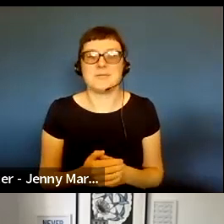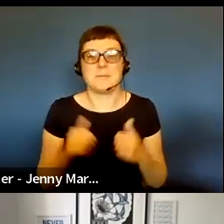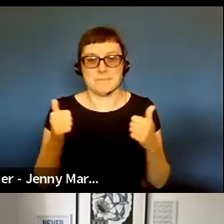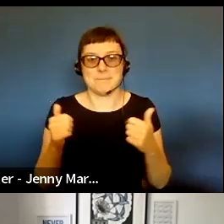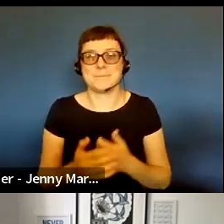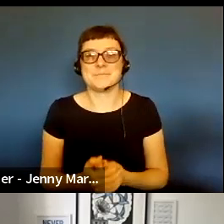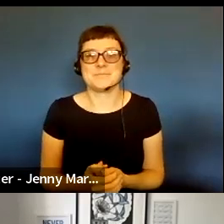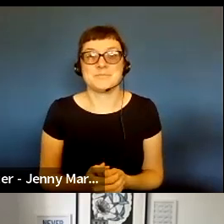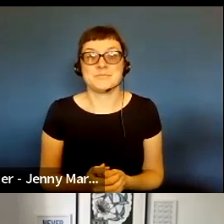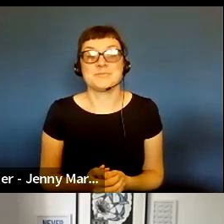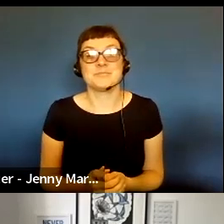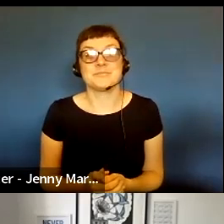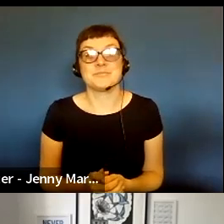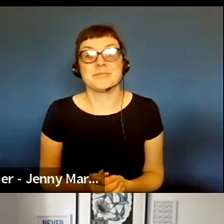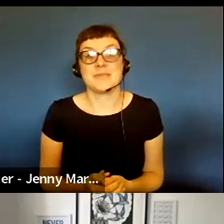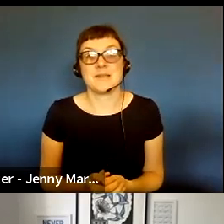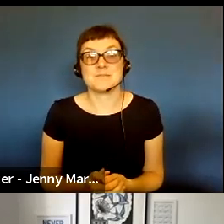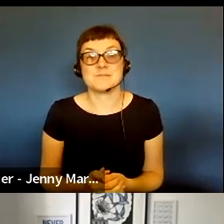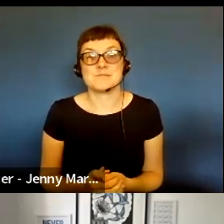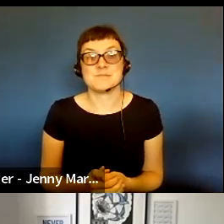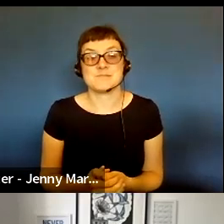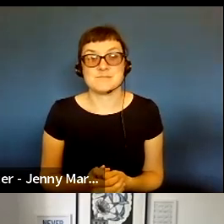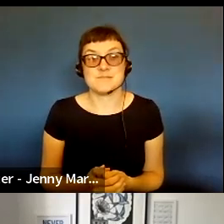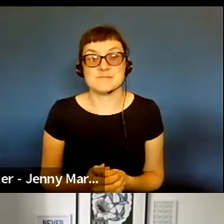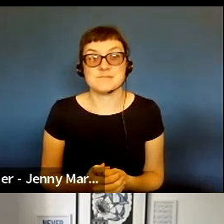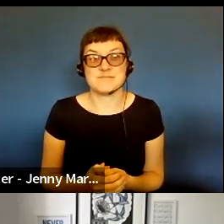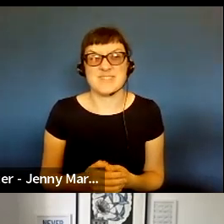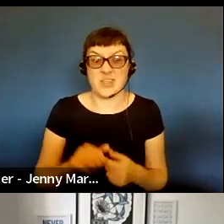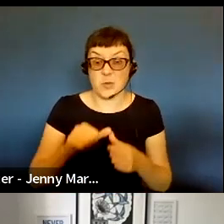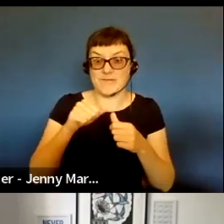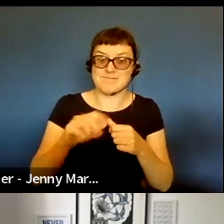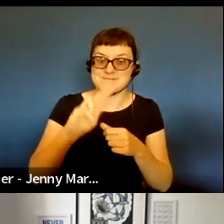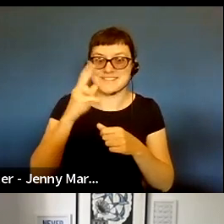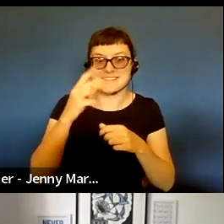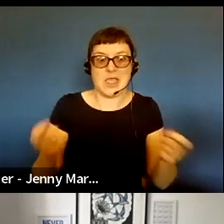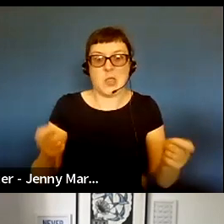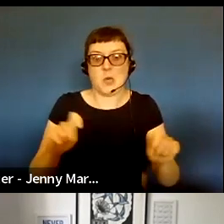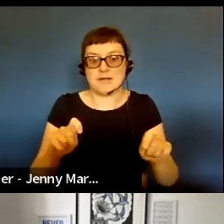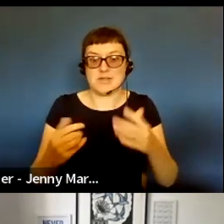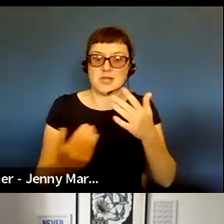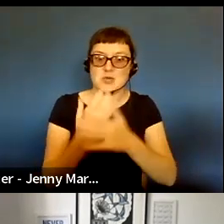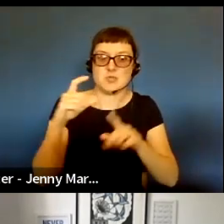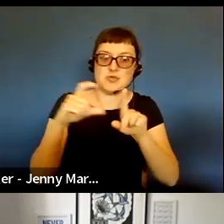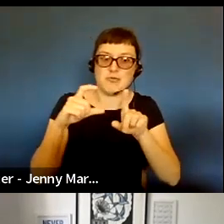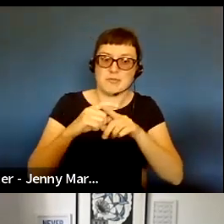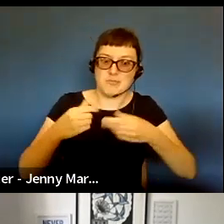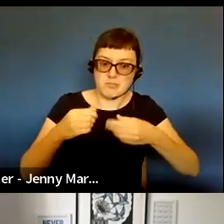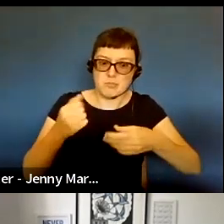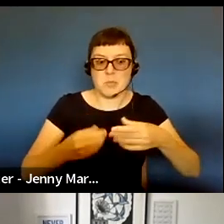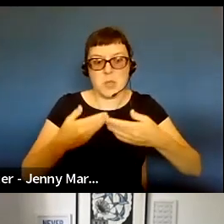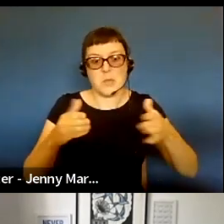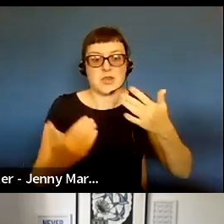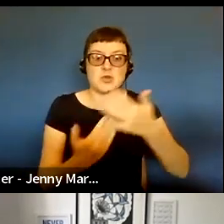as Lily said, just after the second lockdown, New Diorama opened NDT Broadgate,